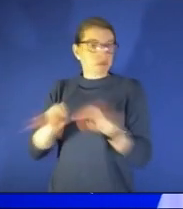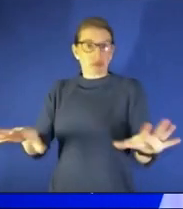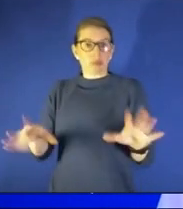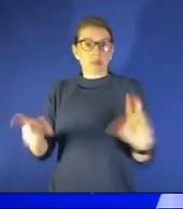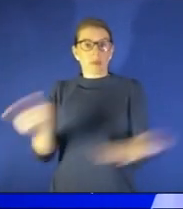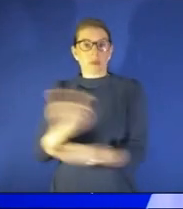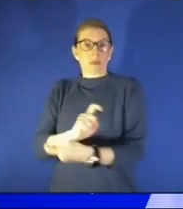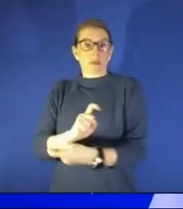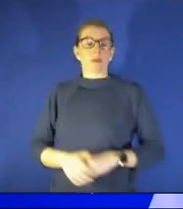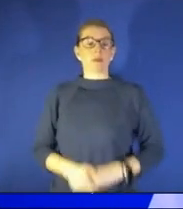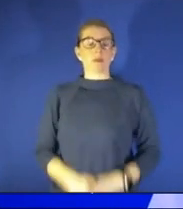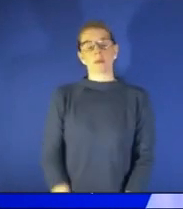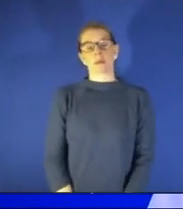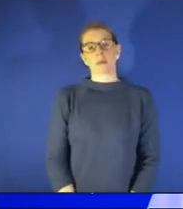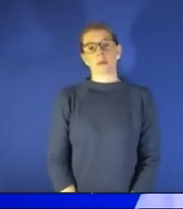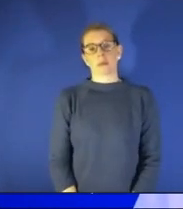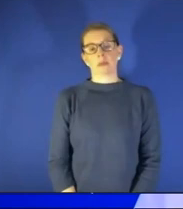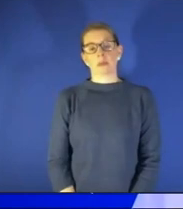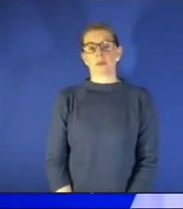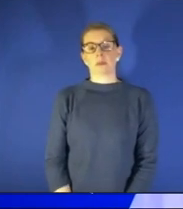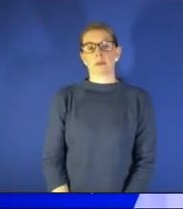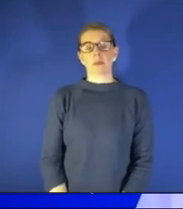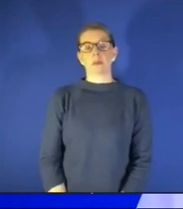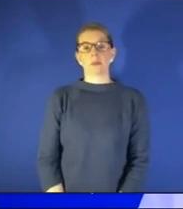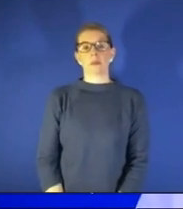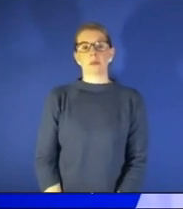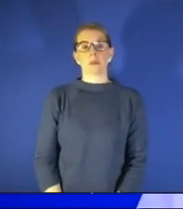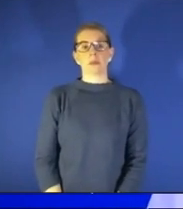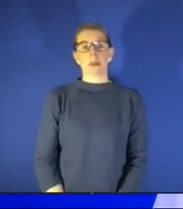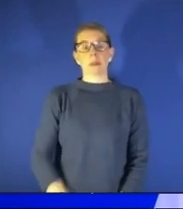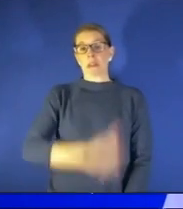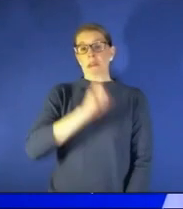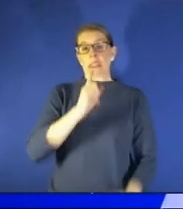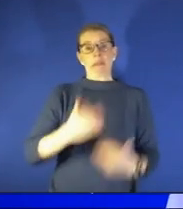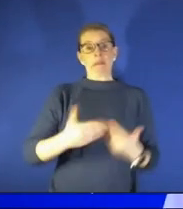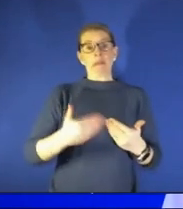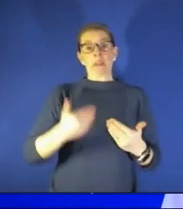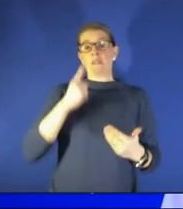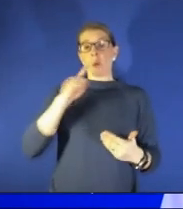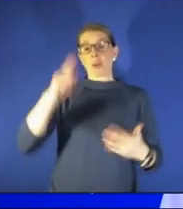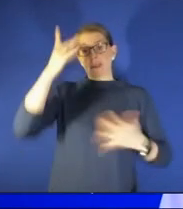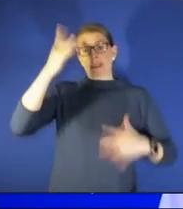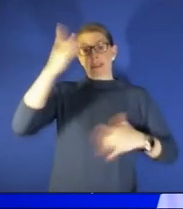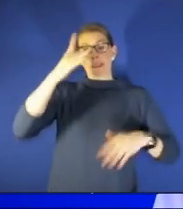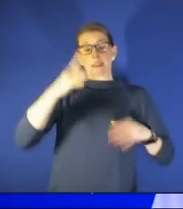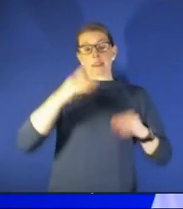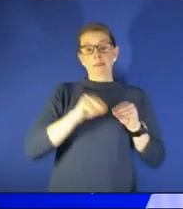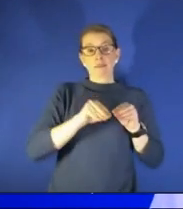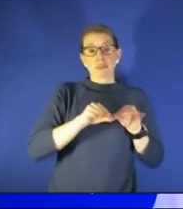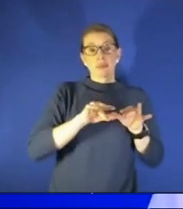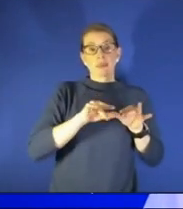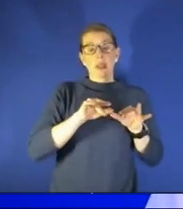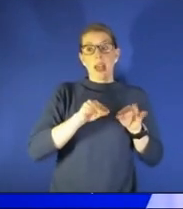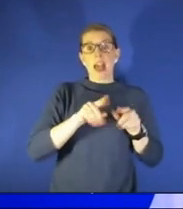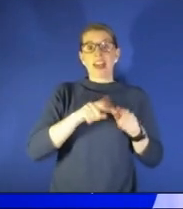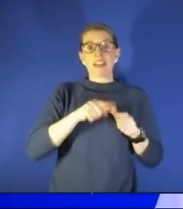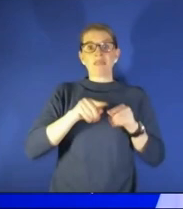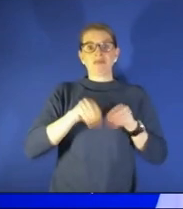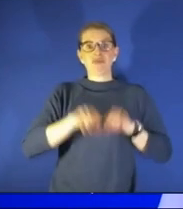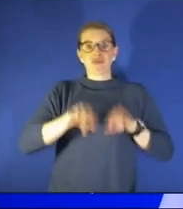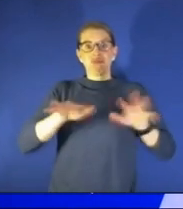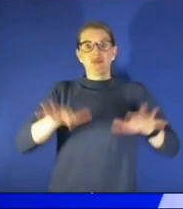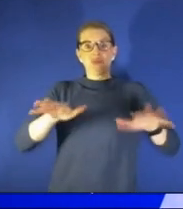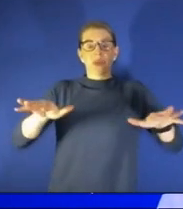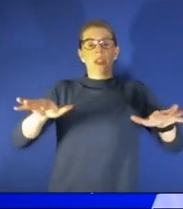much for these diseases then to go from those areas to spread out around the world either especially if you have refugees going from one